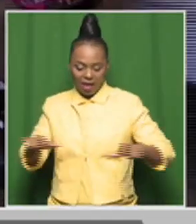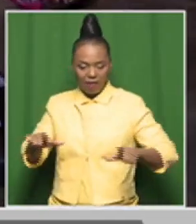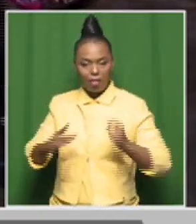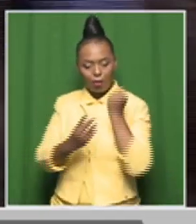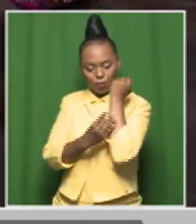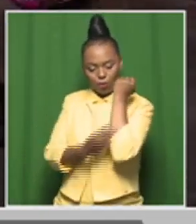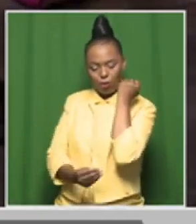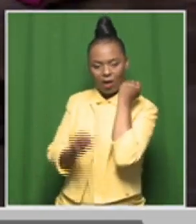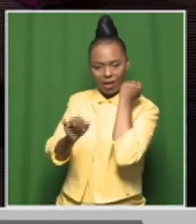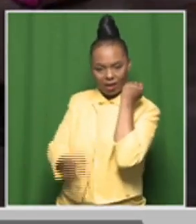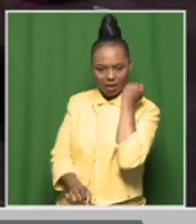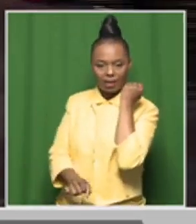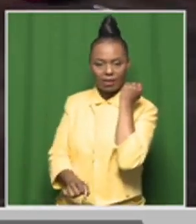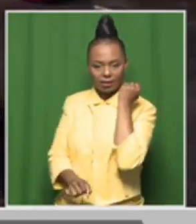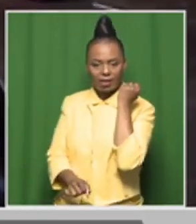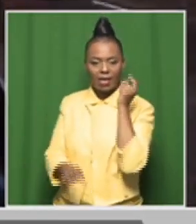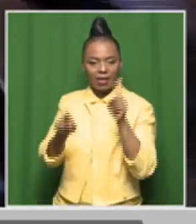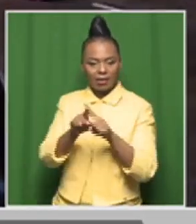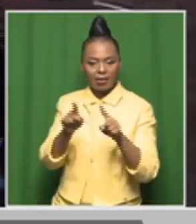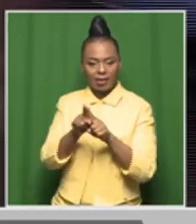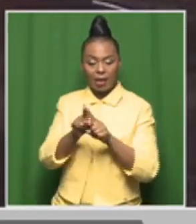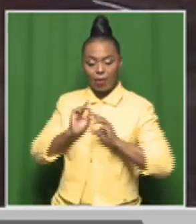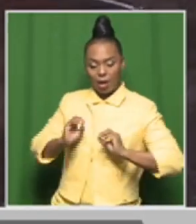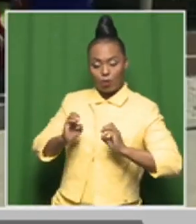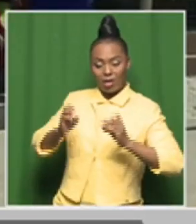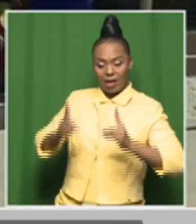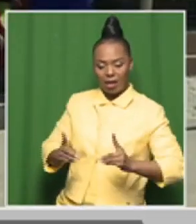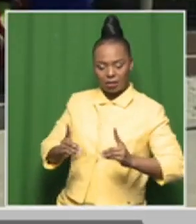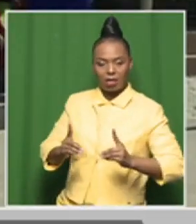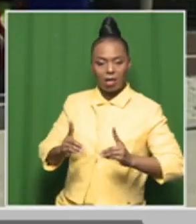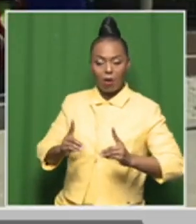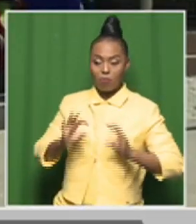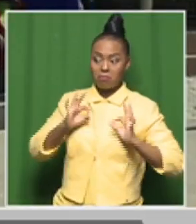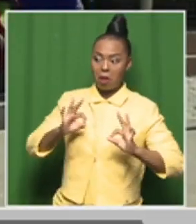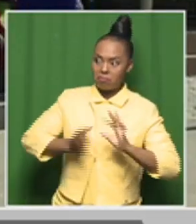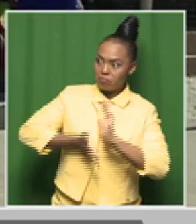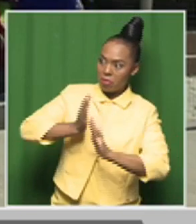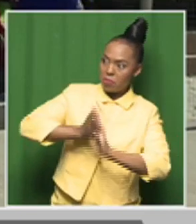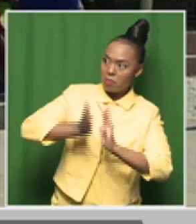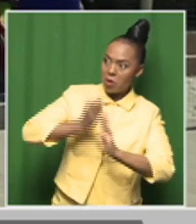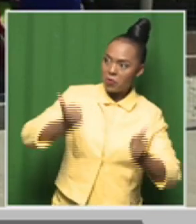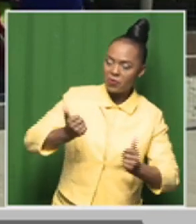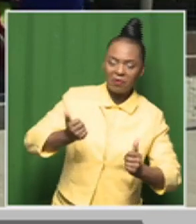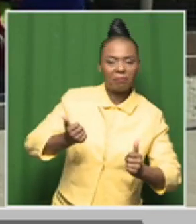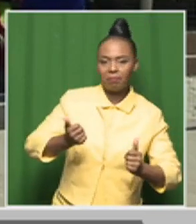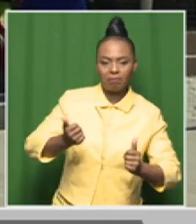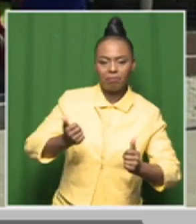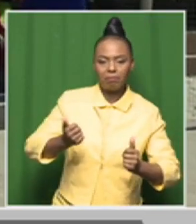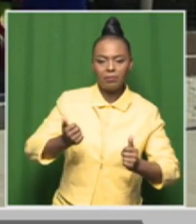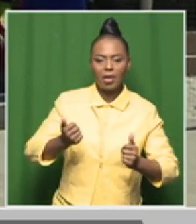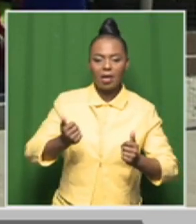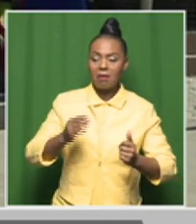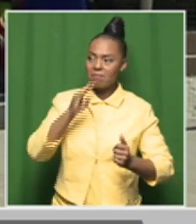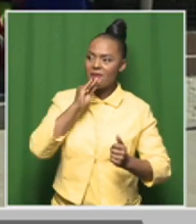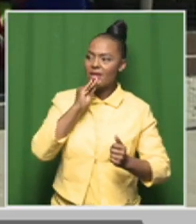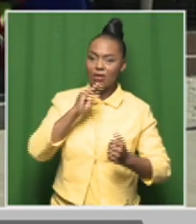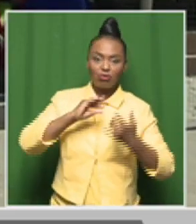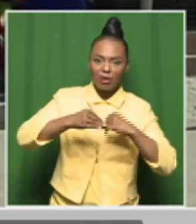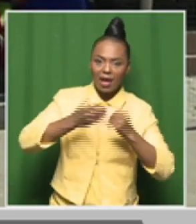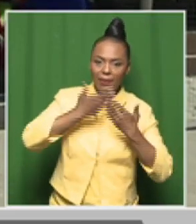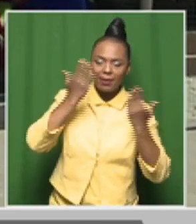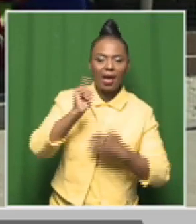trend is also not in the right direction. And it's not for a lack of trying. There are a lot of people